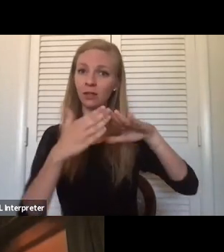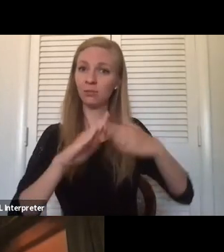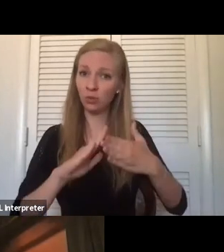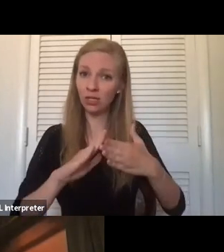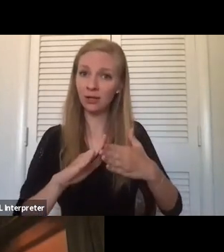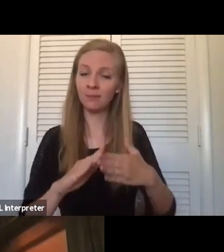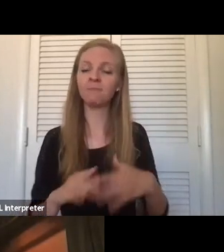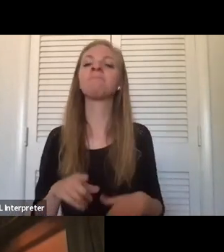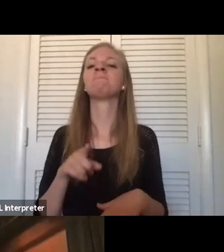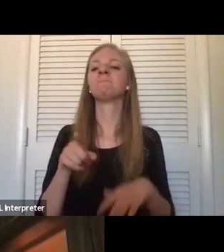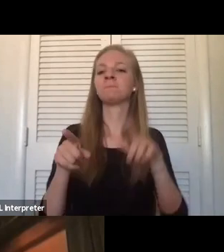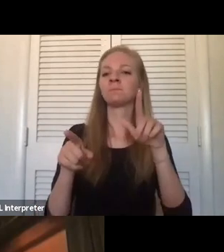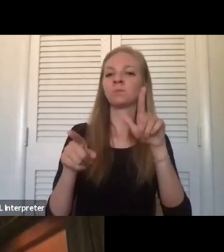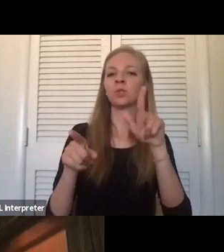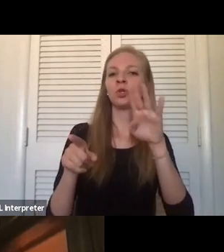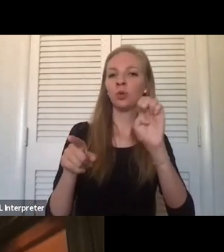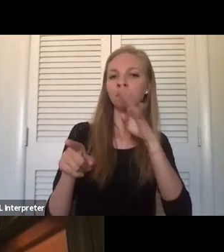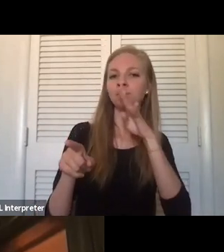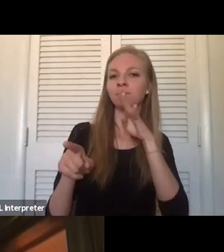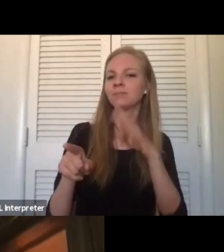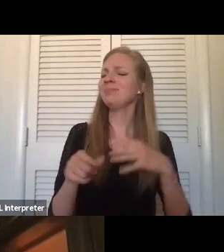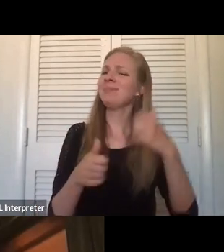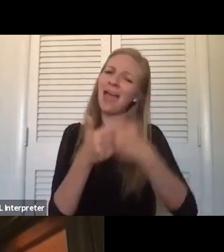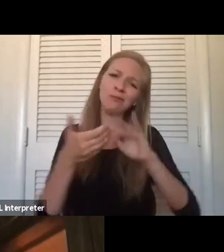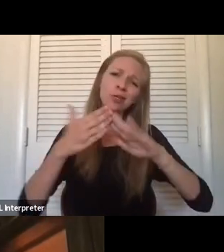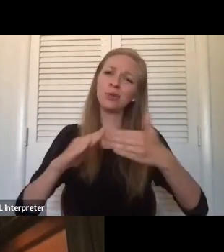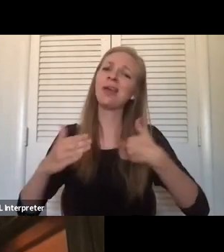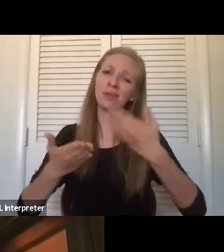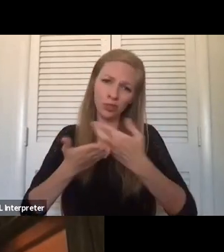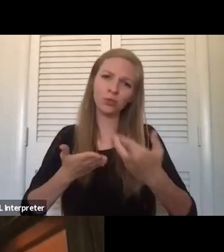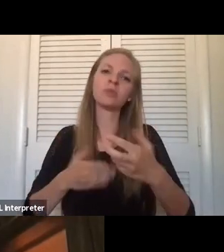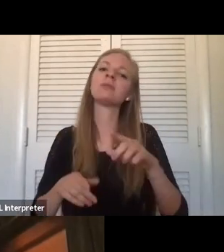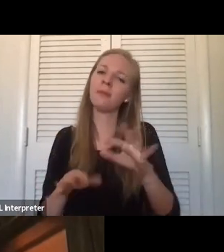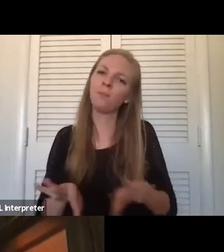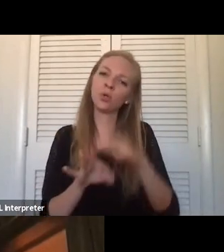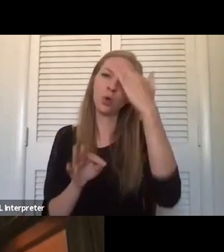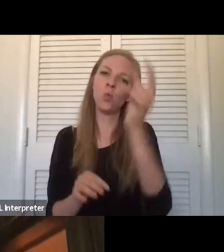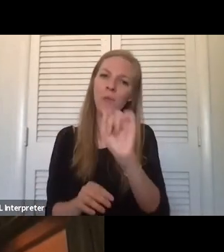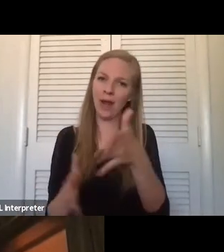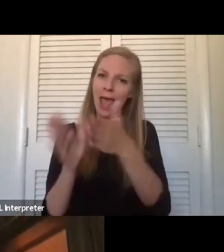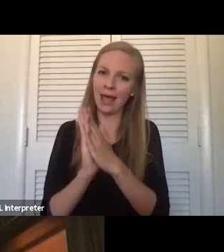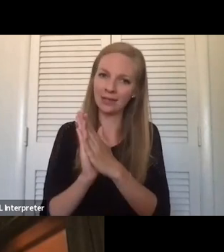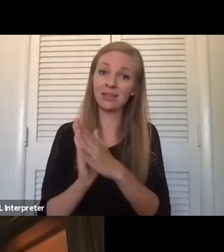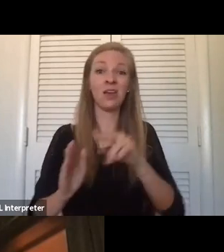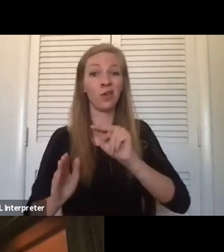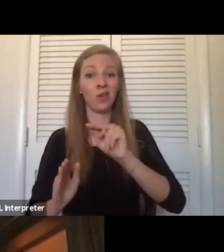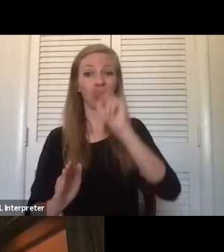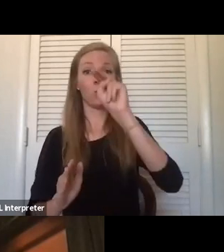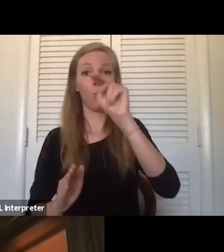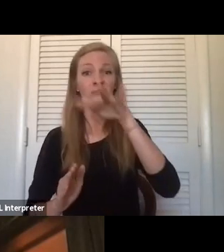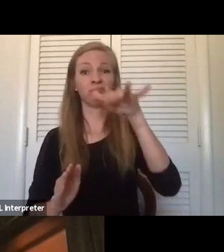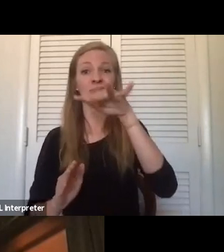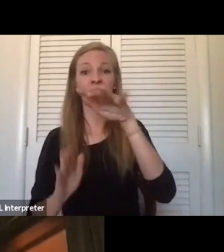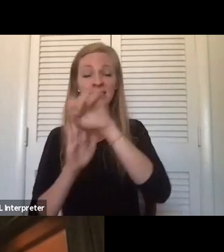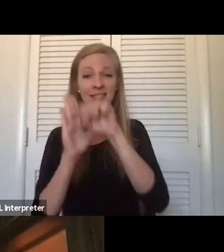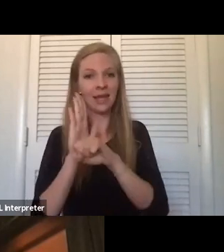There, there are resources available in nearly every community. You just need to know where to ask up in the Northeast Indiana region. We've got the AWS foundation. We've